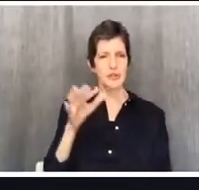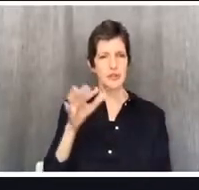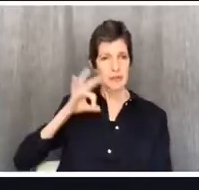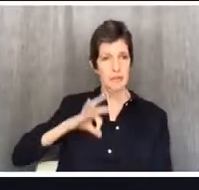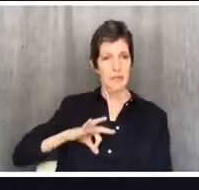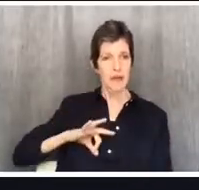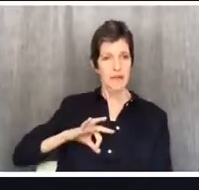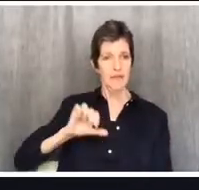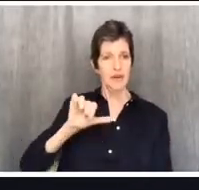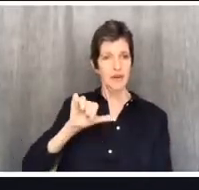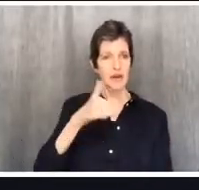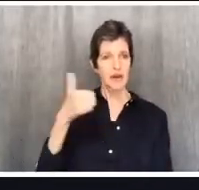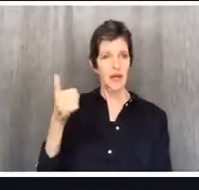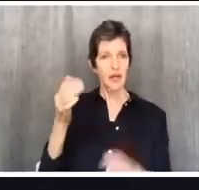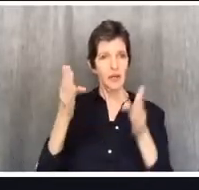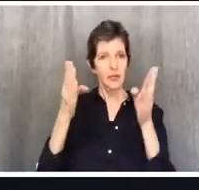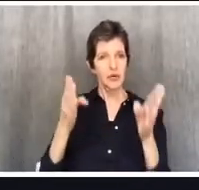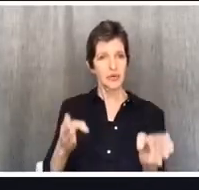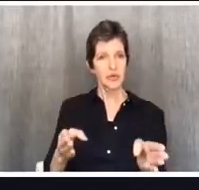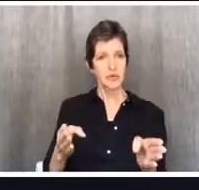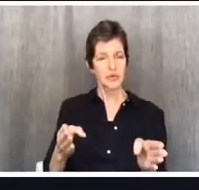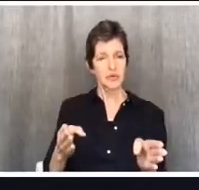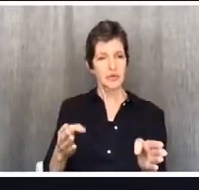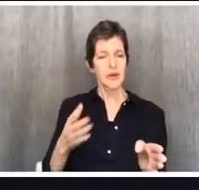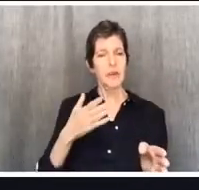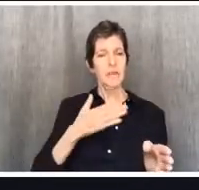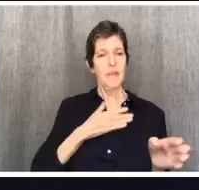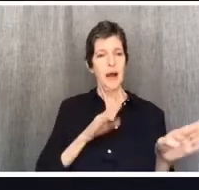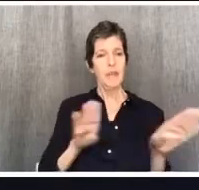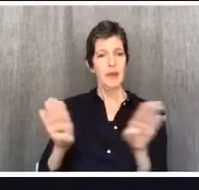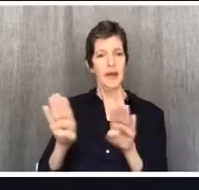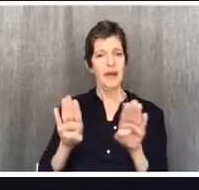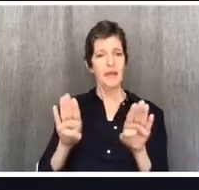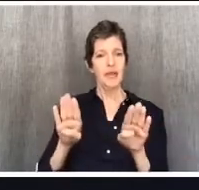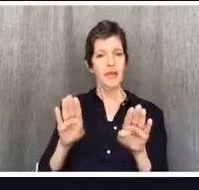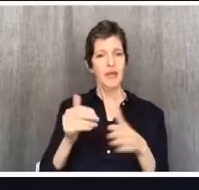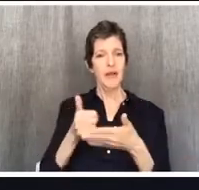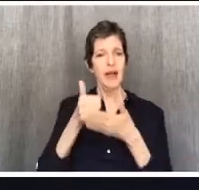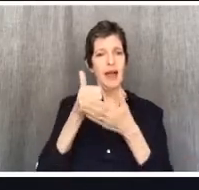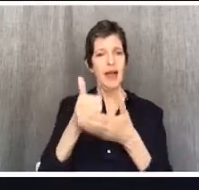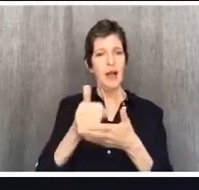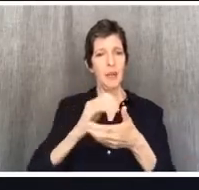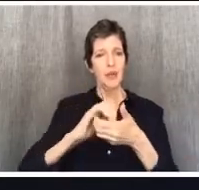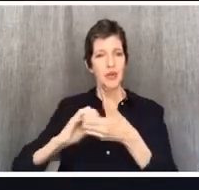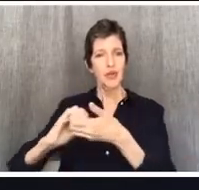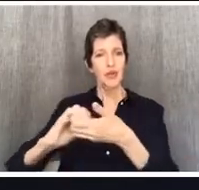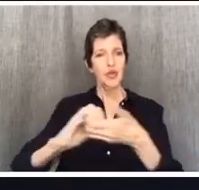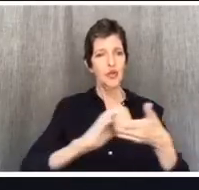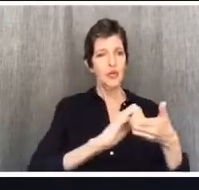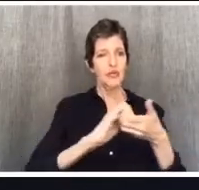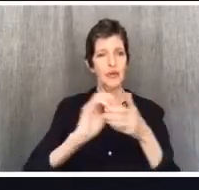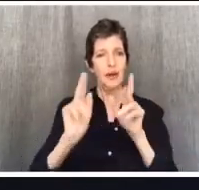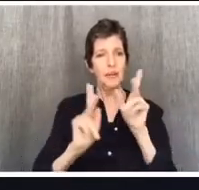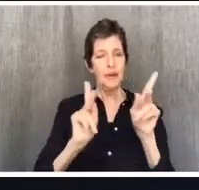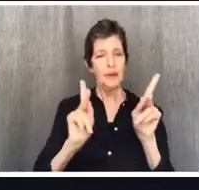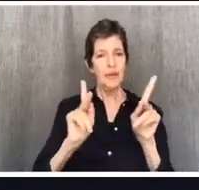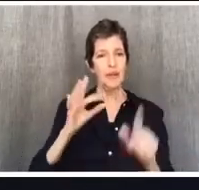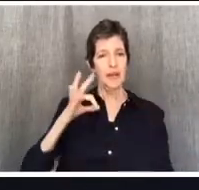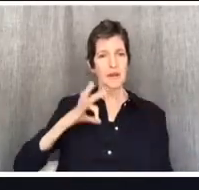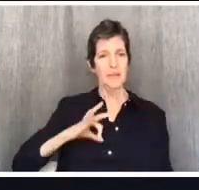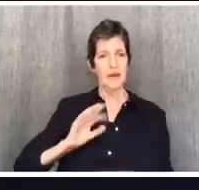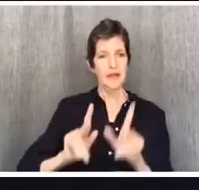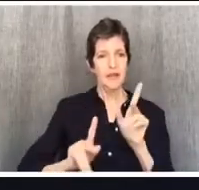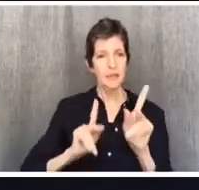Ask if it causes unity and not division. So here's the issue that specifically the church at Corinth was dealing with.